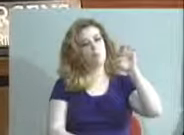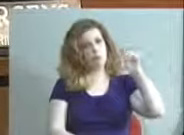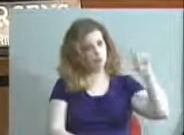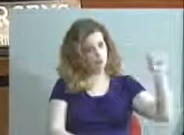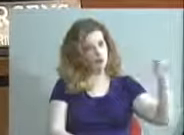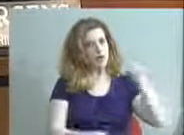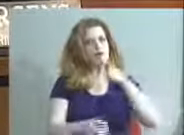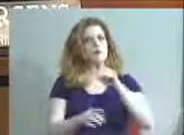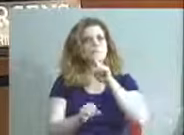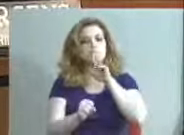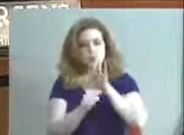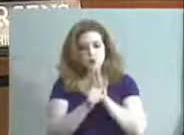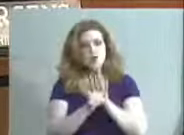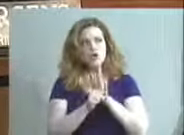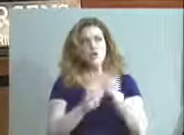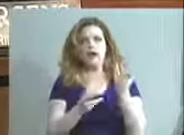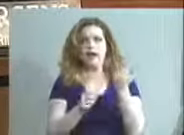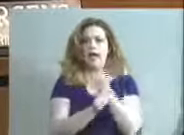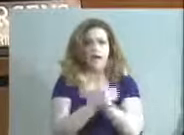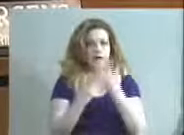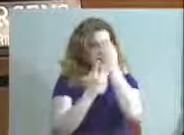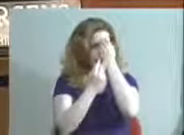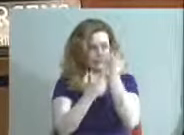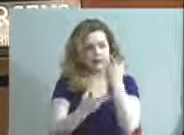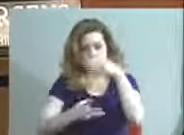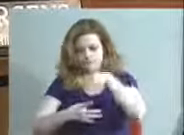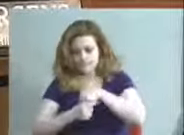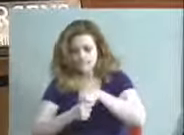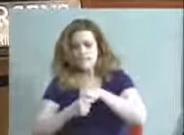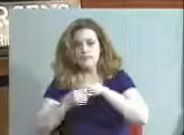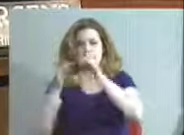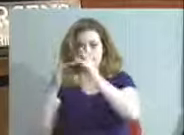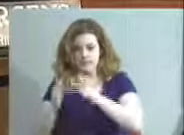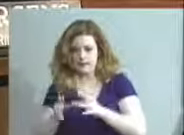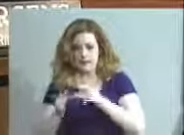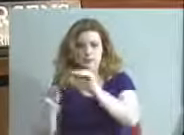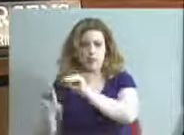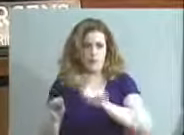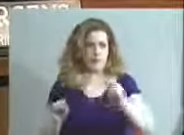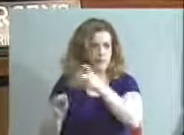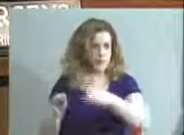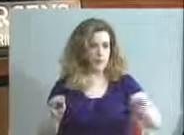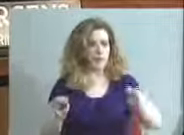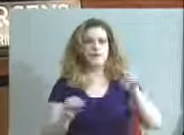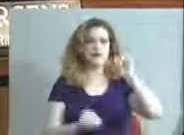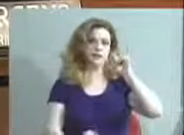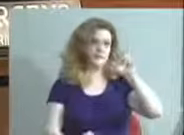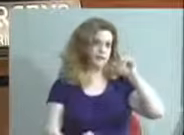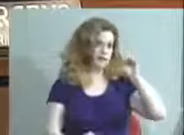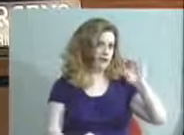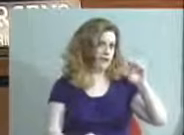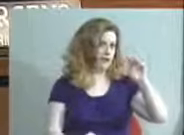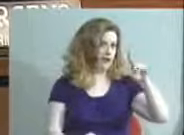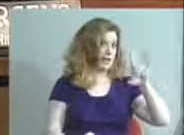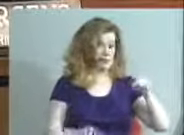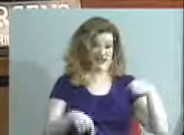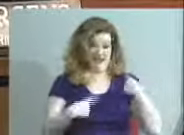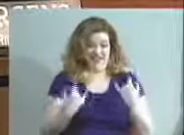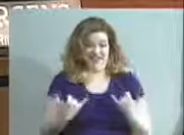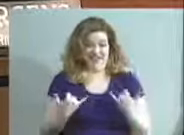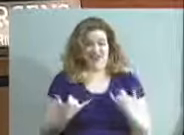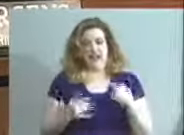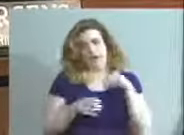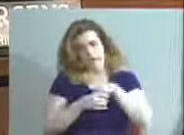collected through our internal system was moved into Infinite Campus. As of today, our internal reporting